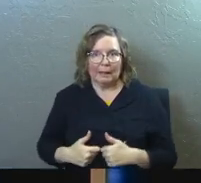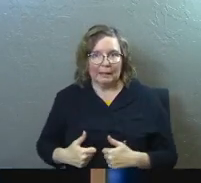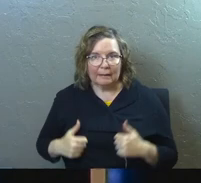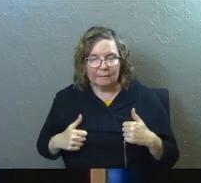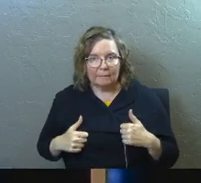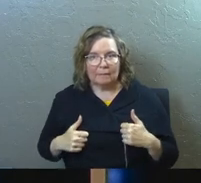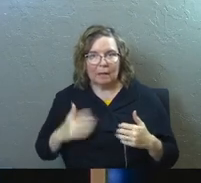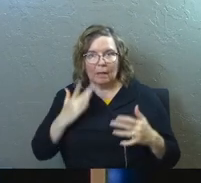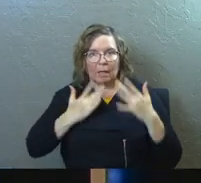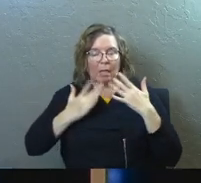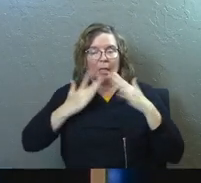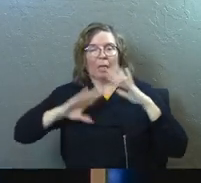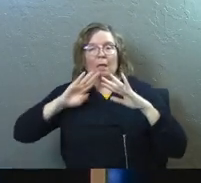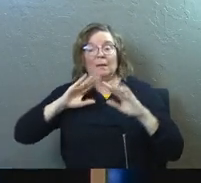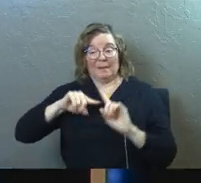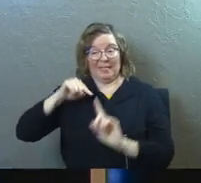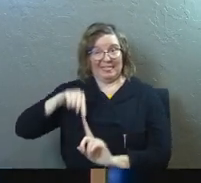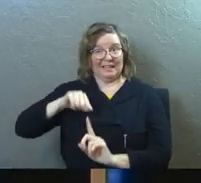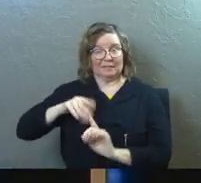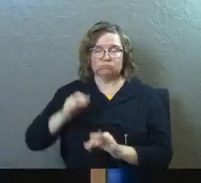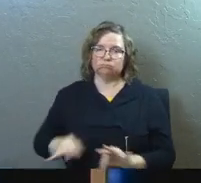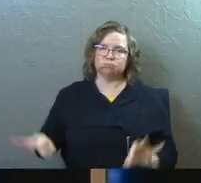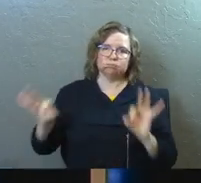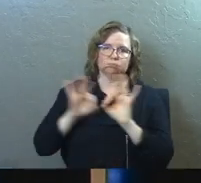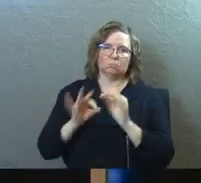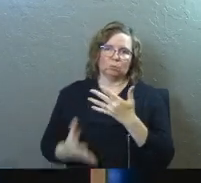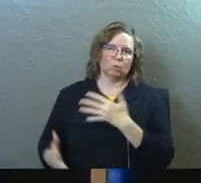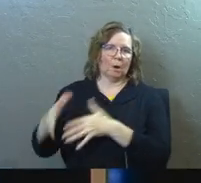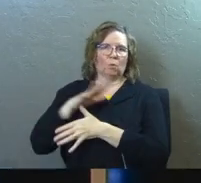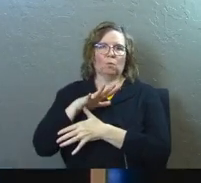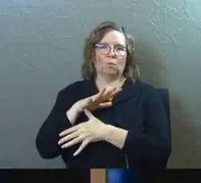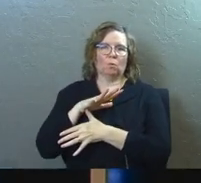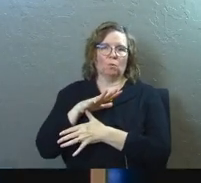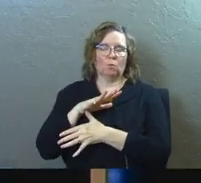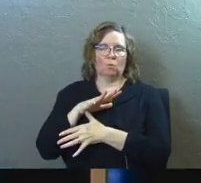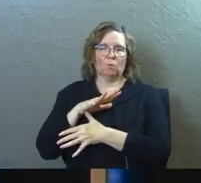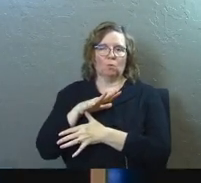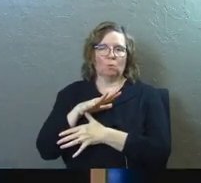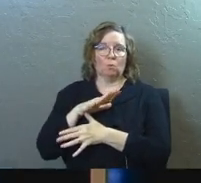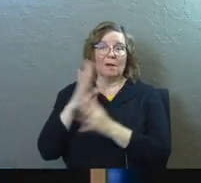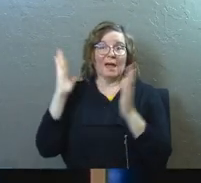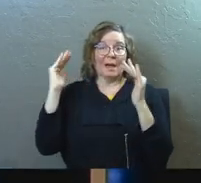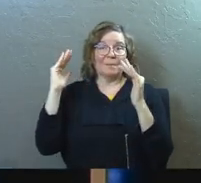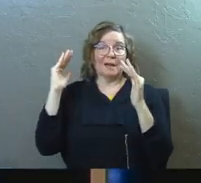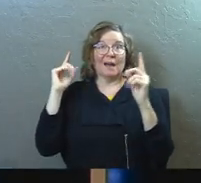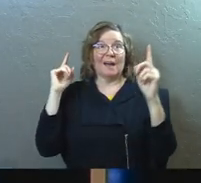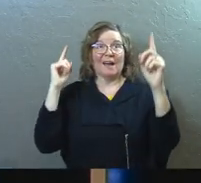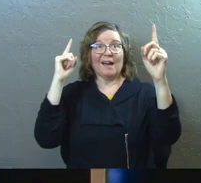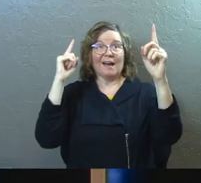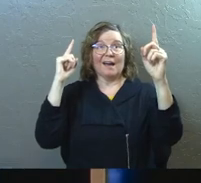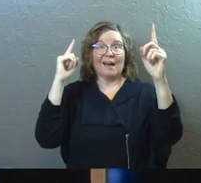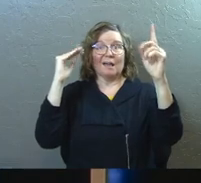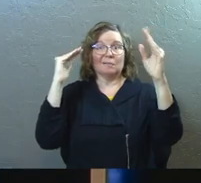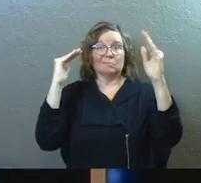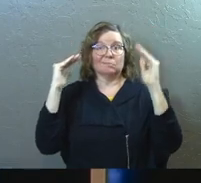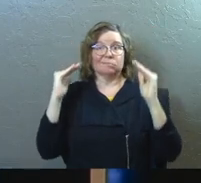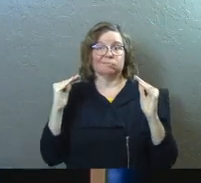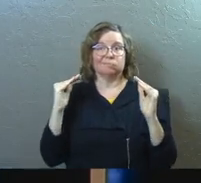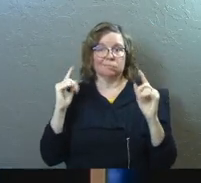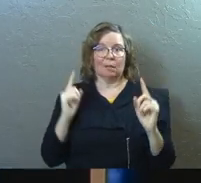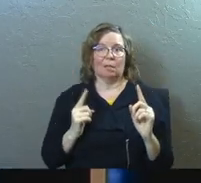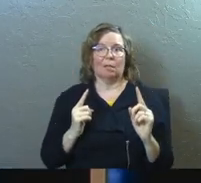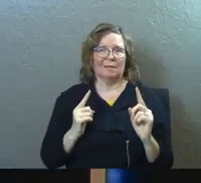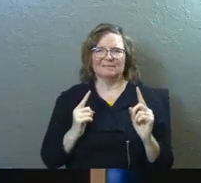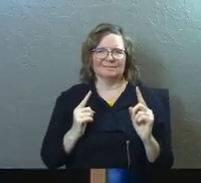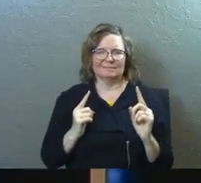live. But this has got to be there. And you've lowered your expectations and you've let it go. And it's time to get it